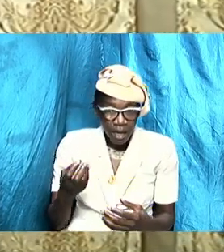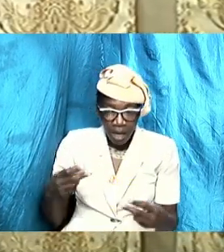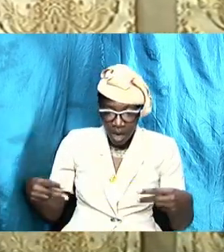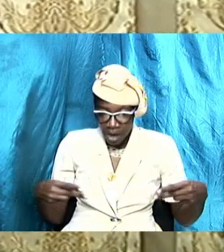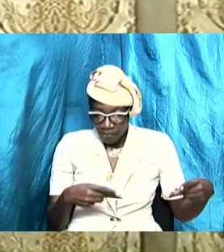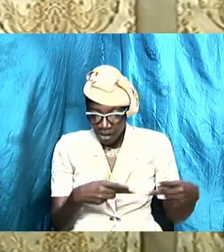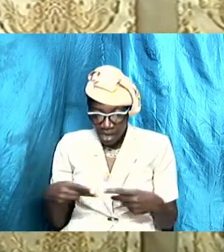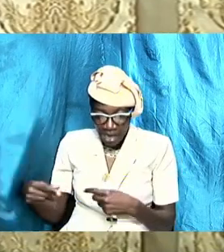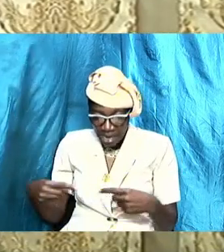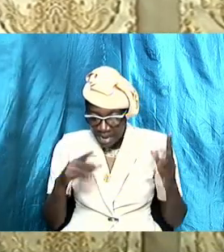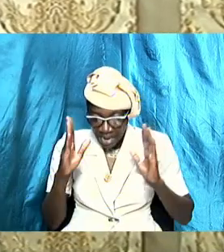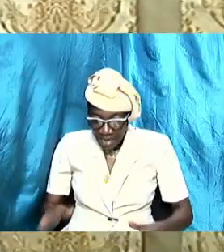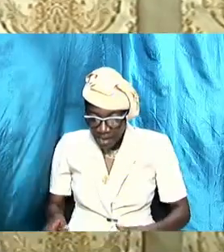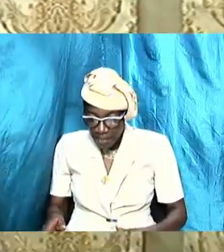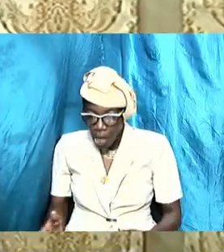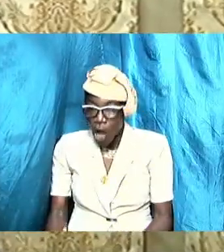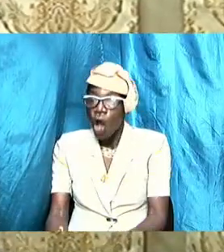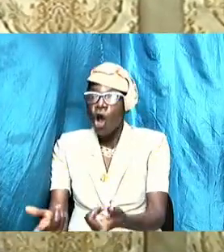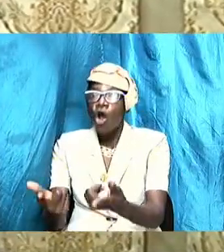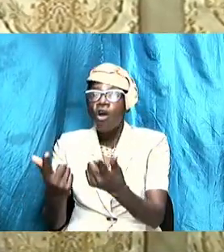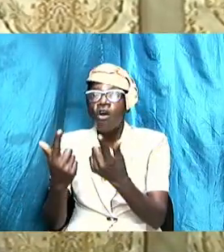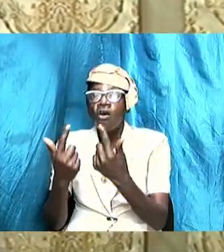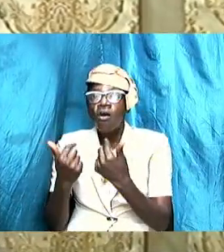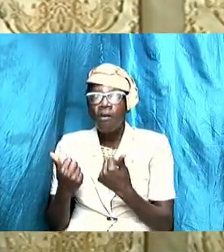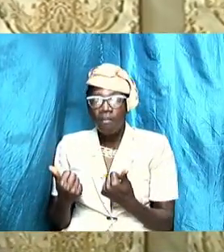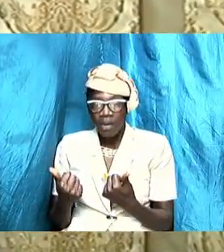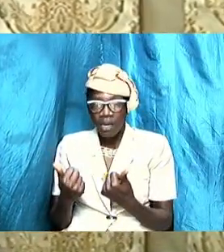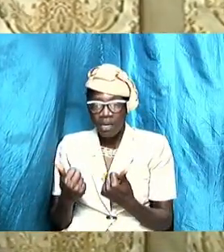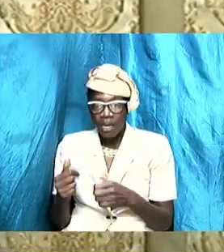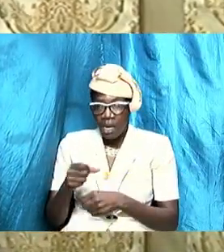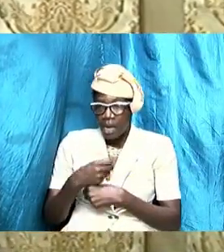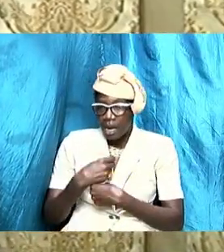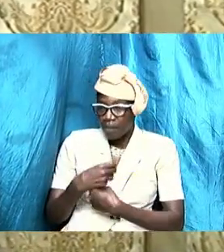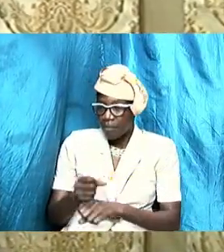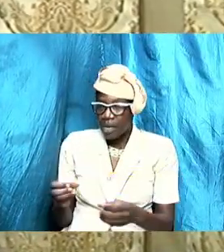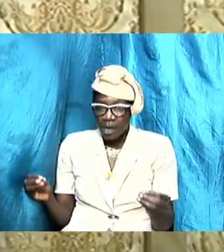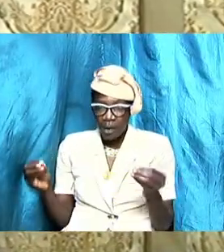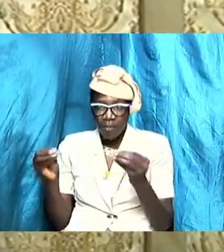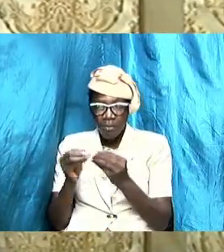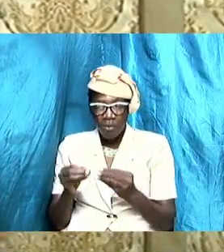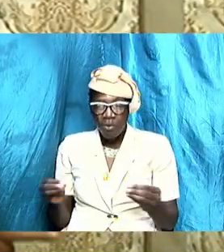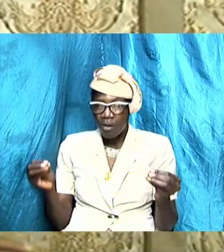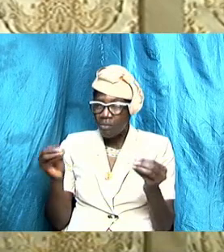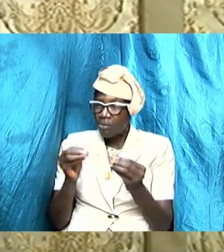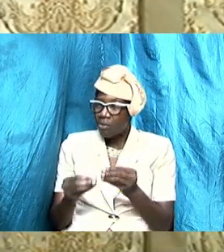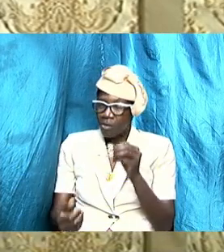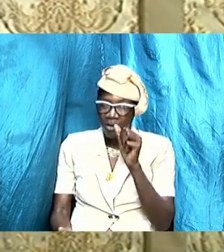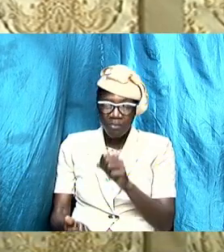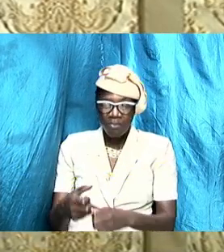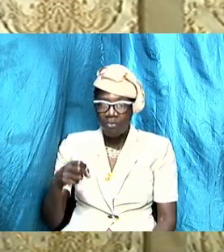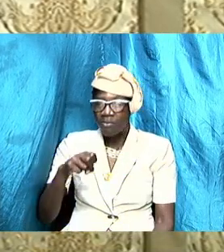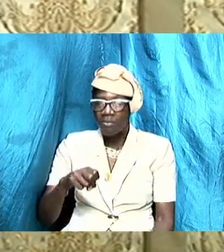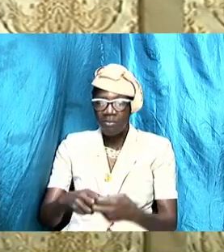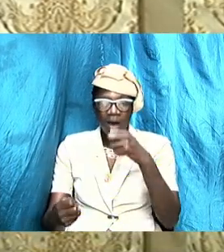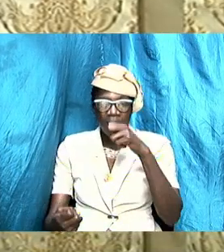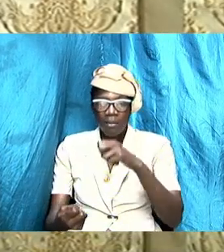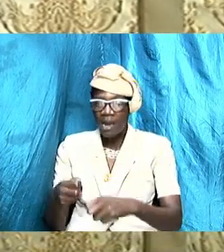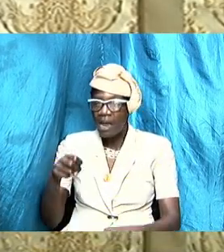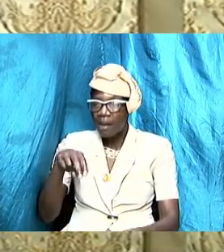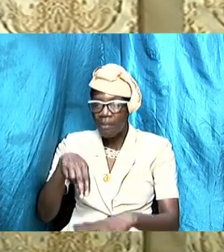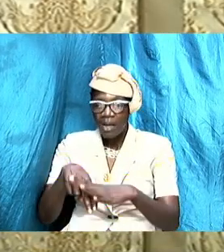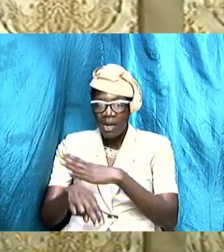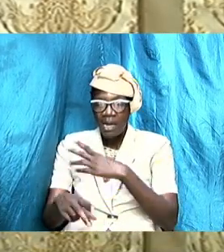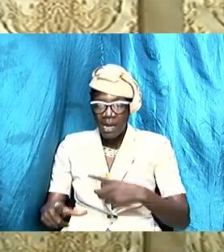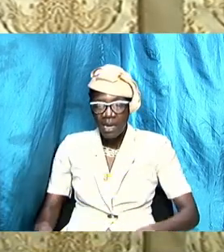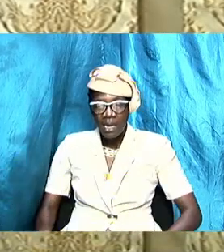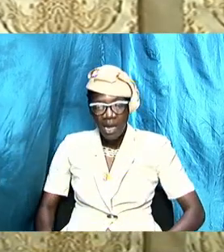to cause more and more disturbance in the life